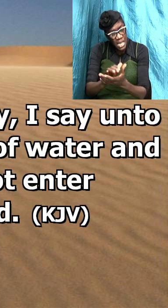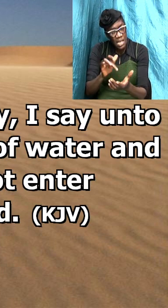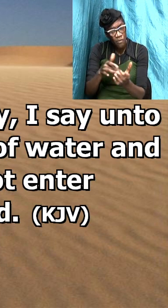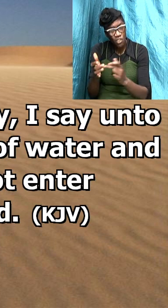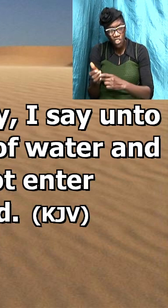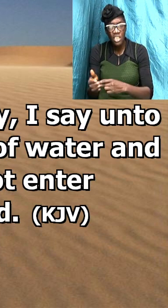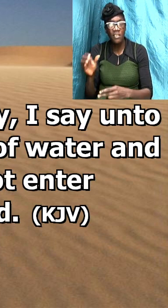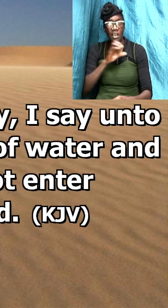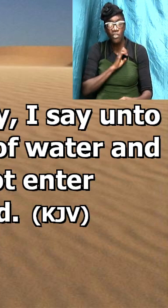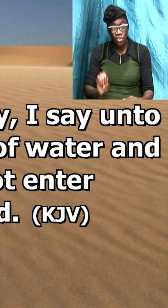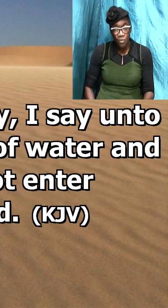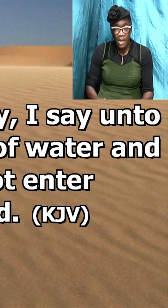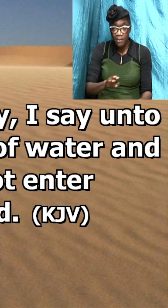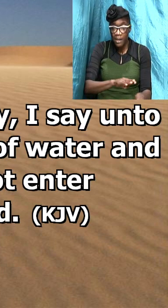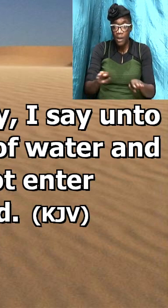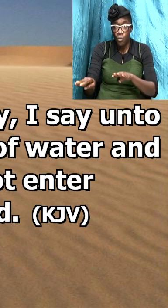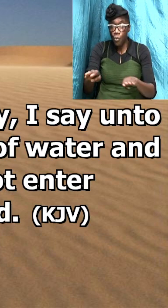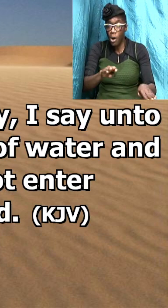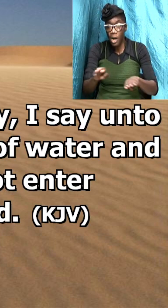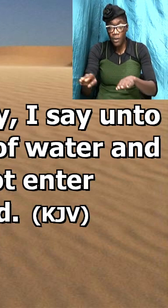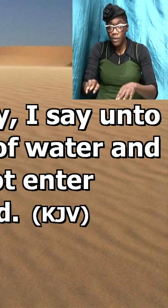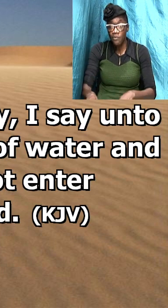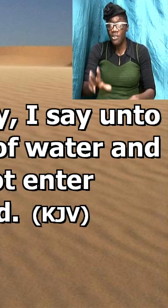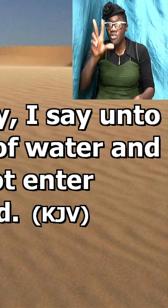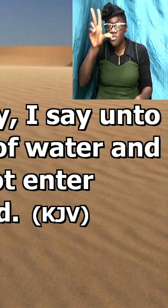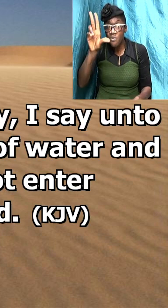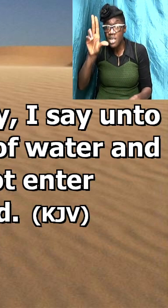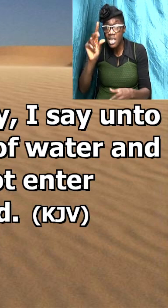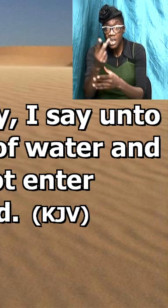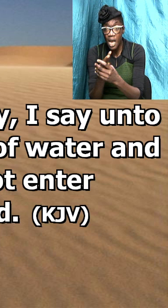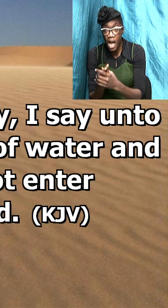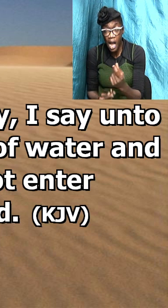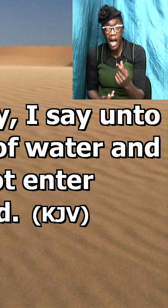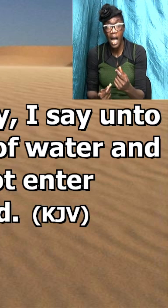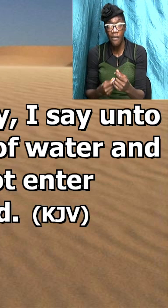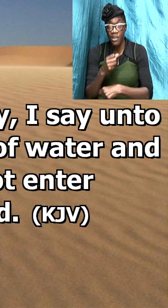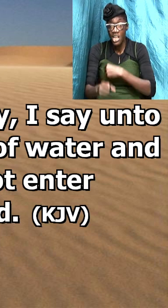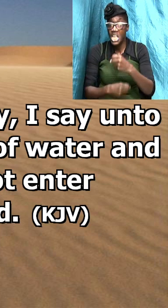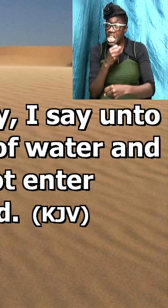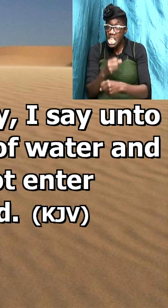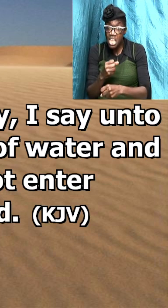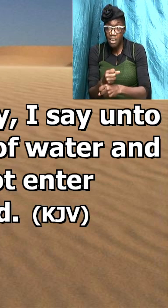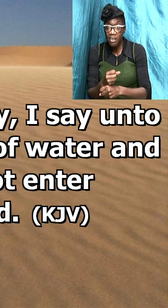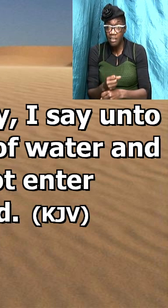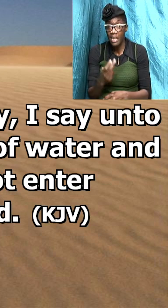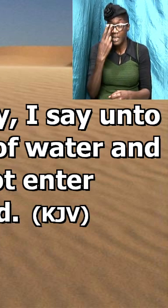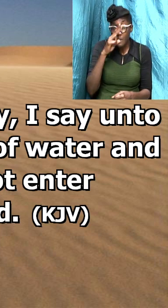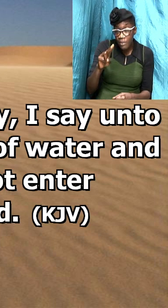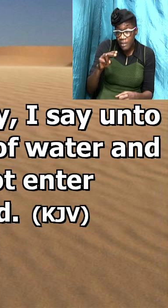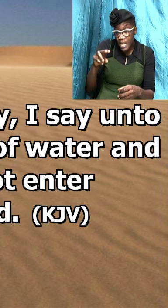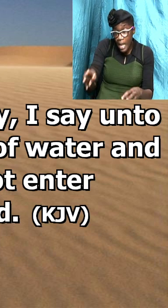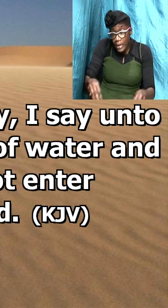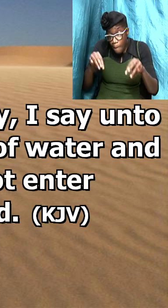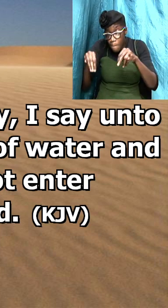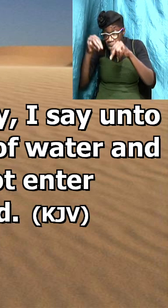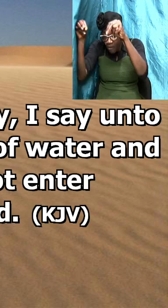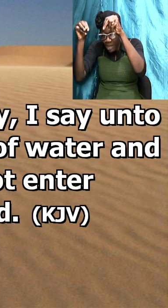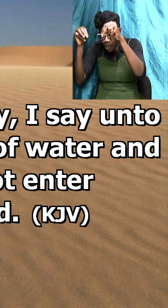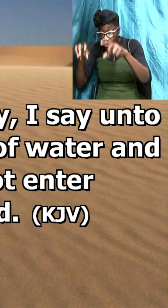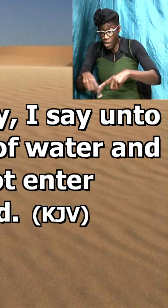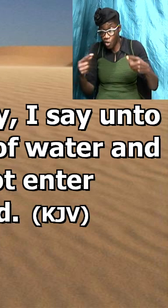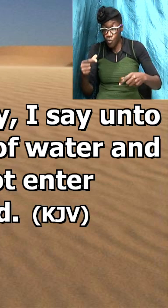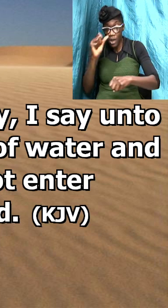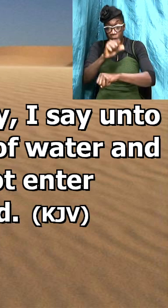they walked with him for three and a half years and they saw the miracles and they saw the great works that they did